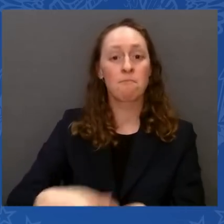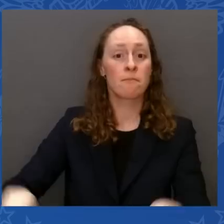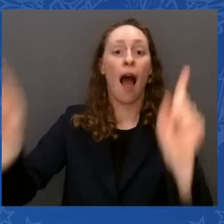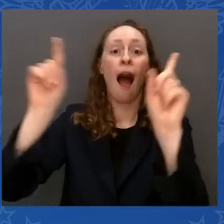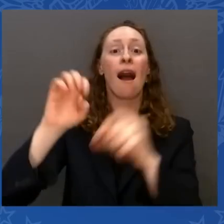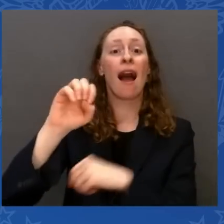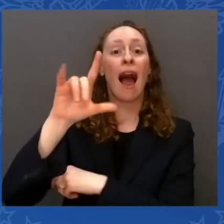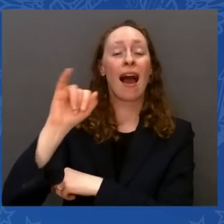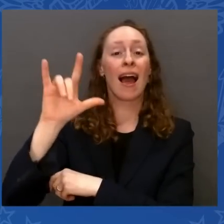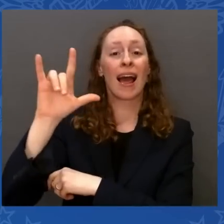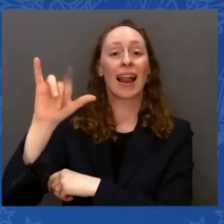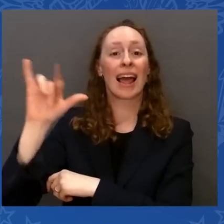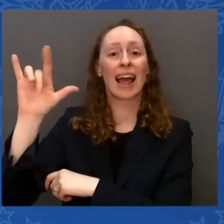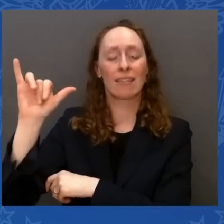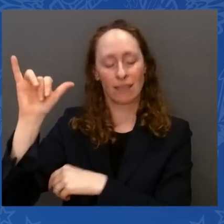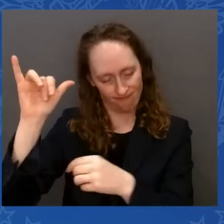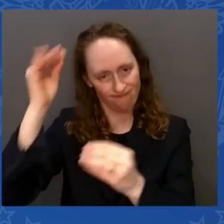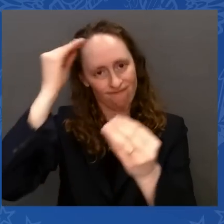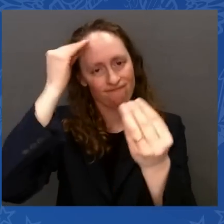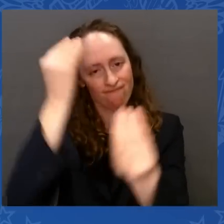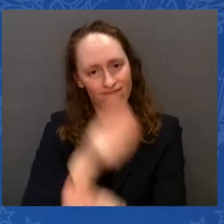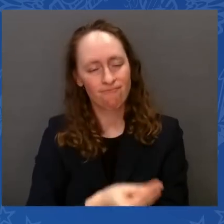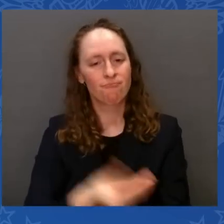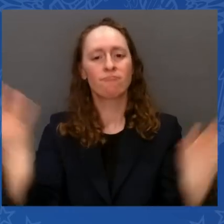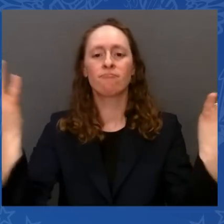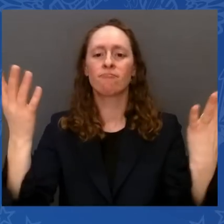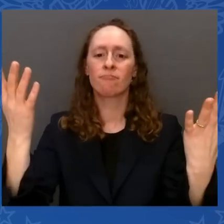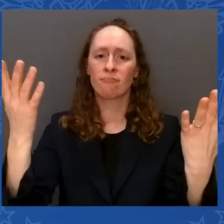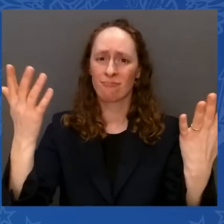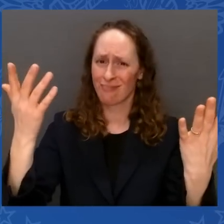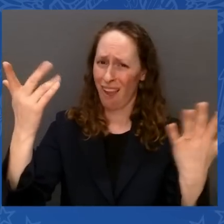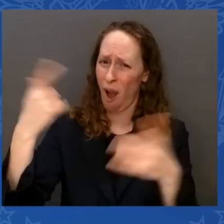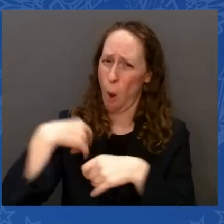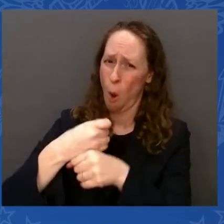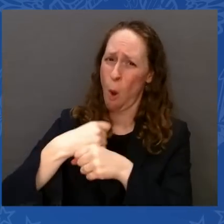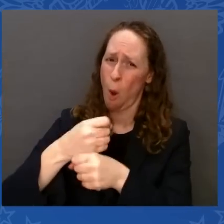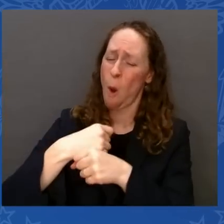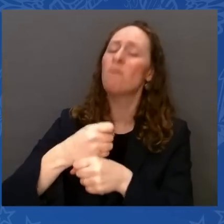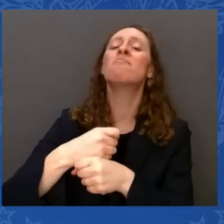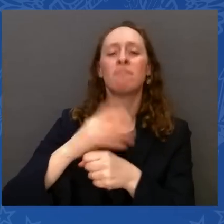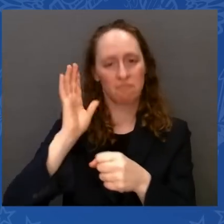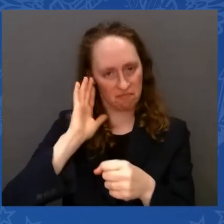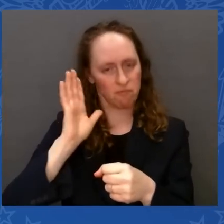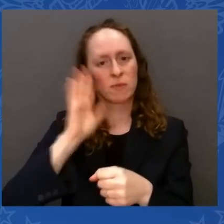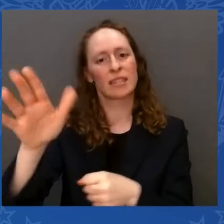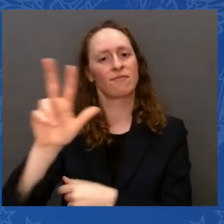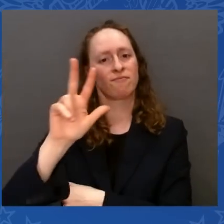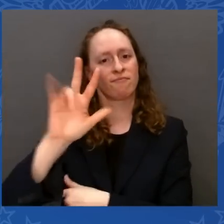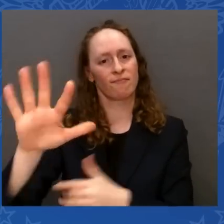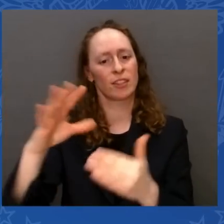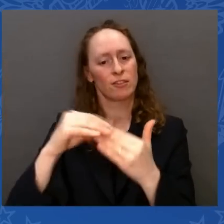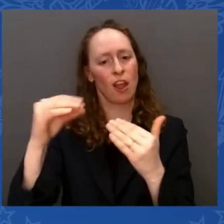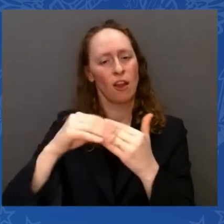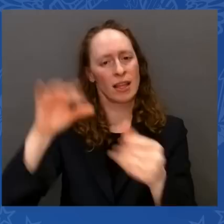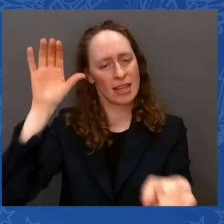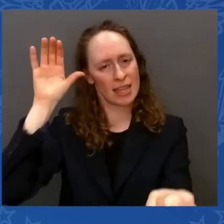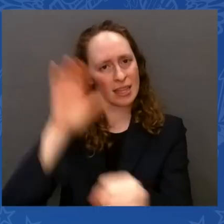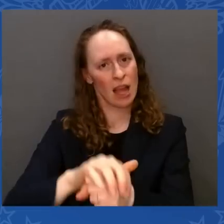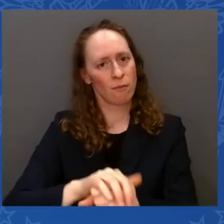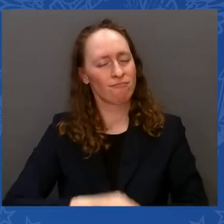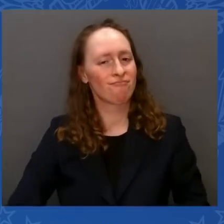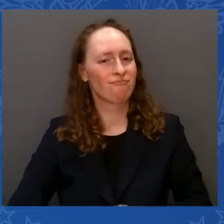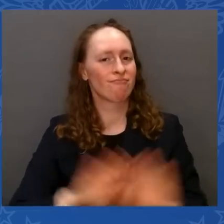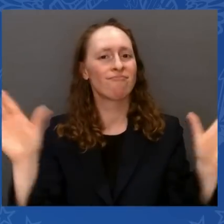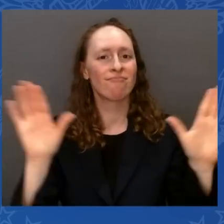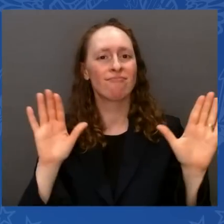agreed to do just that. 35 bucks. But guess what that means? Every other company making